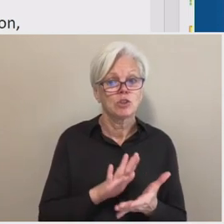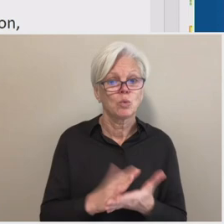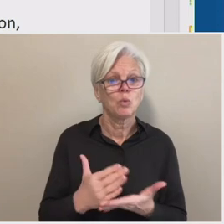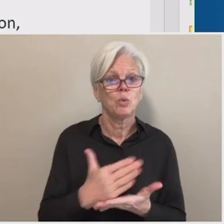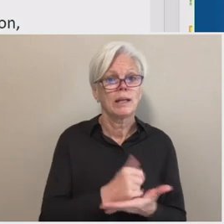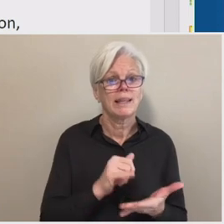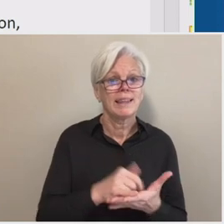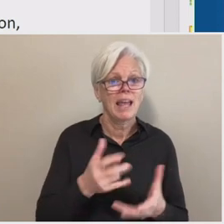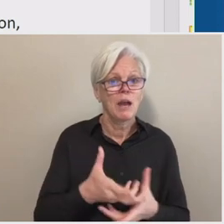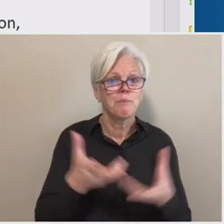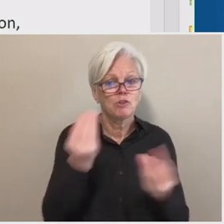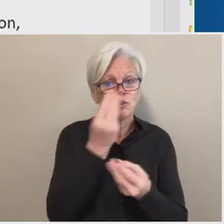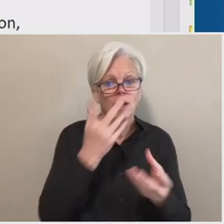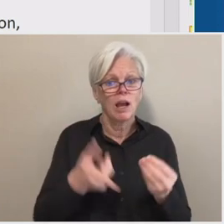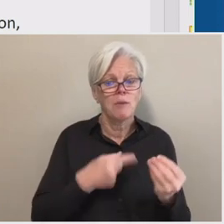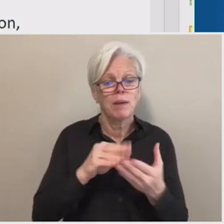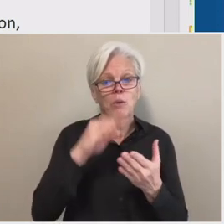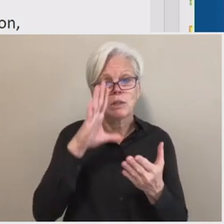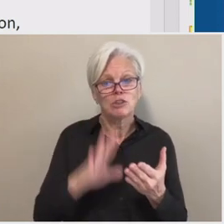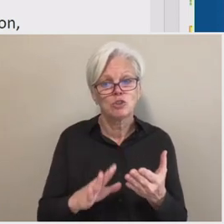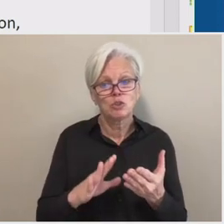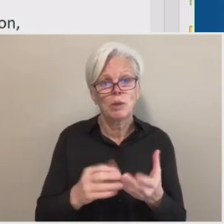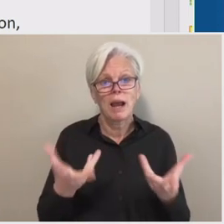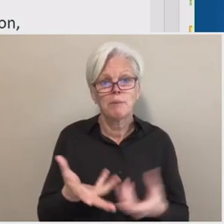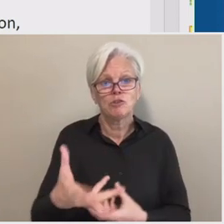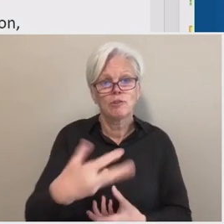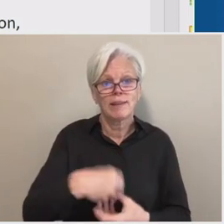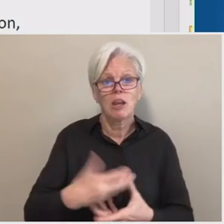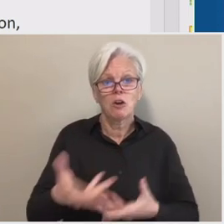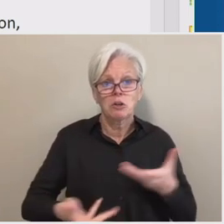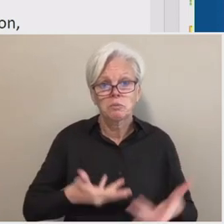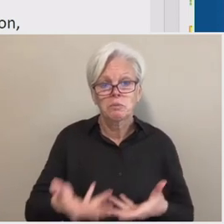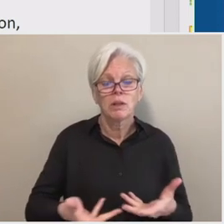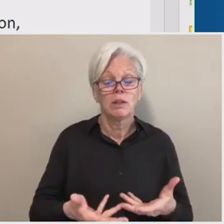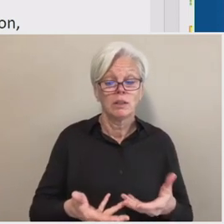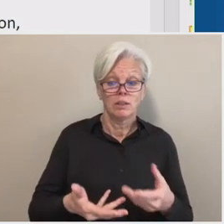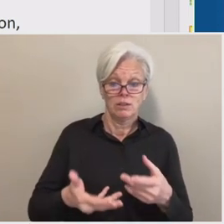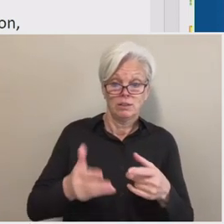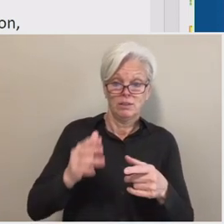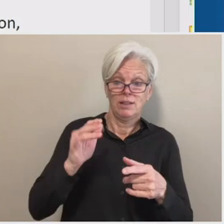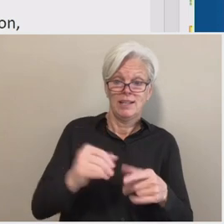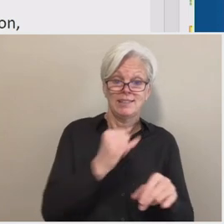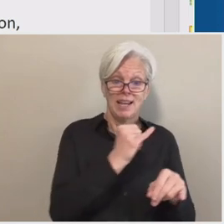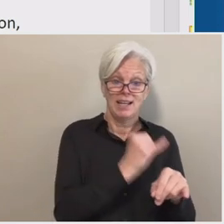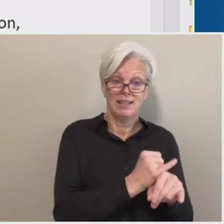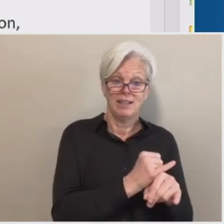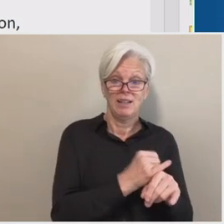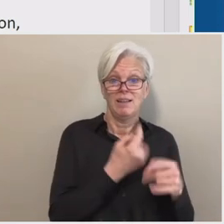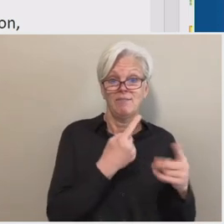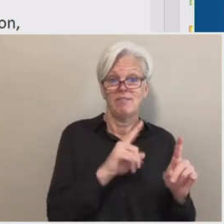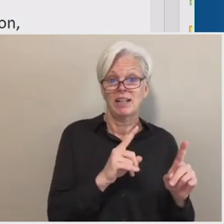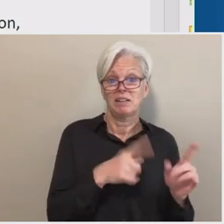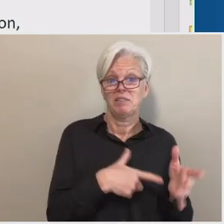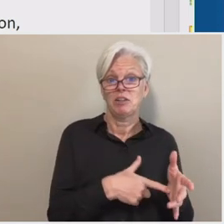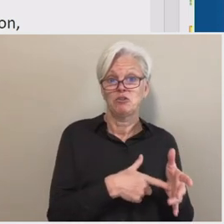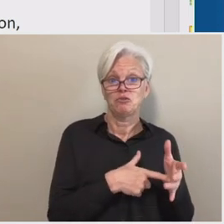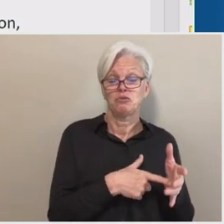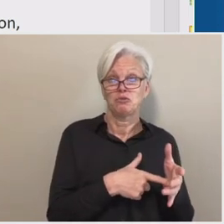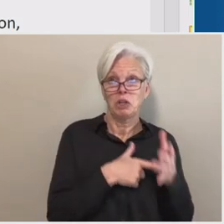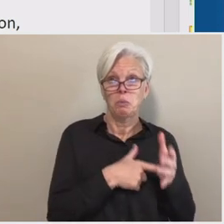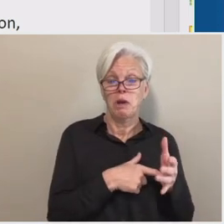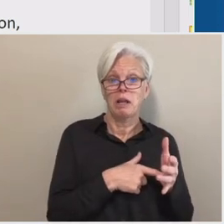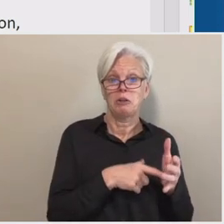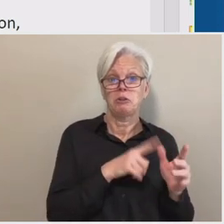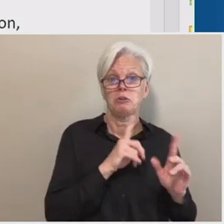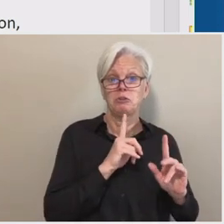much information about a student's engagement, um, is that student, is that institution effectively required to take attendance? Now,